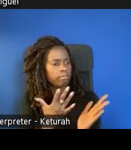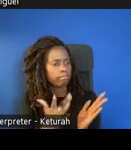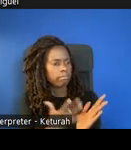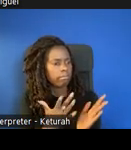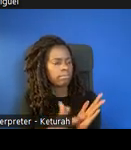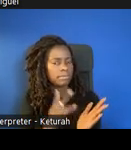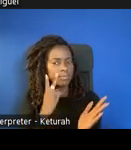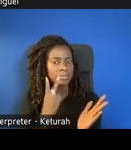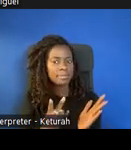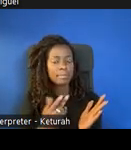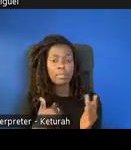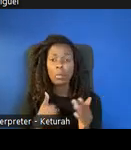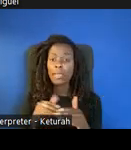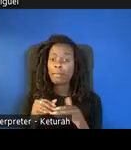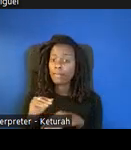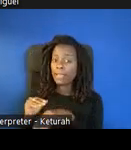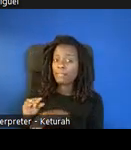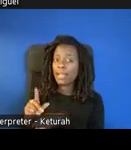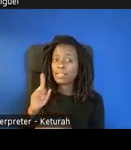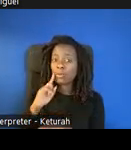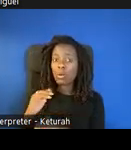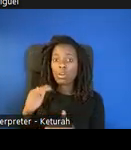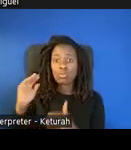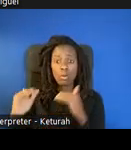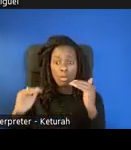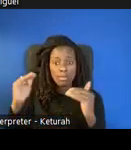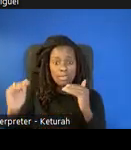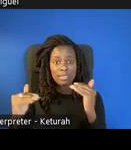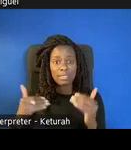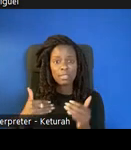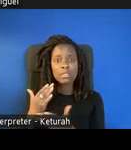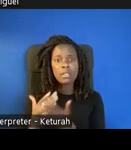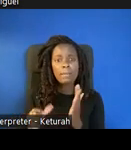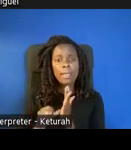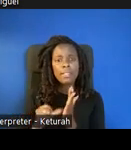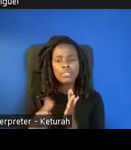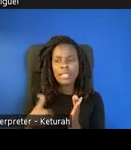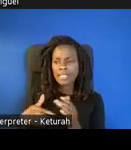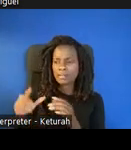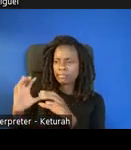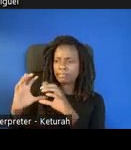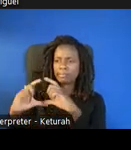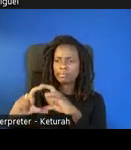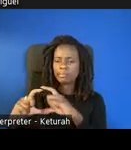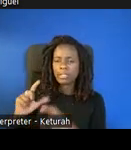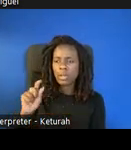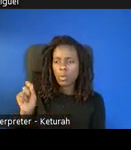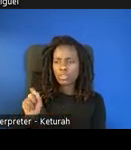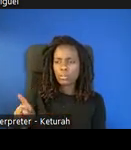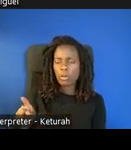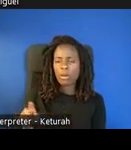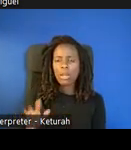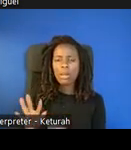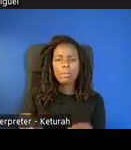We have advice for grownups. So there's a little question mark icon that comes up on some pages, and it gives some of those hints that are in those